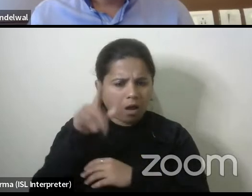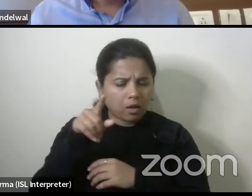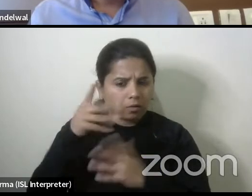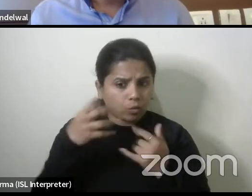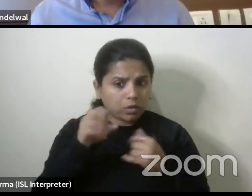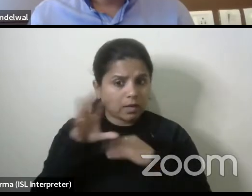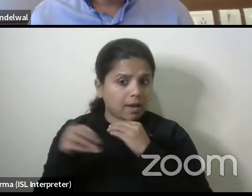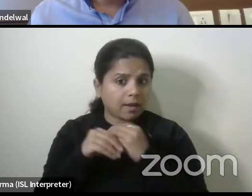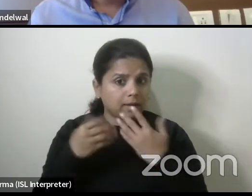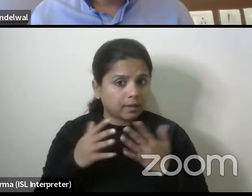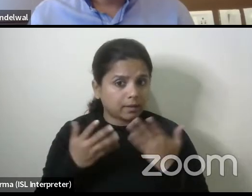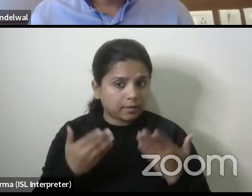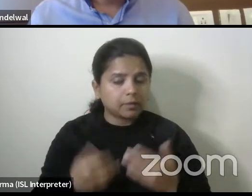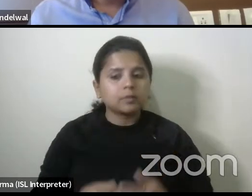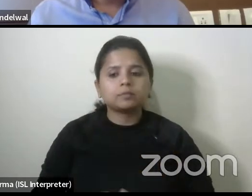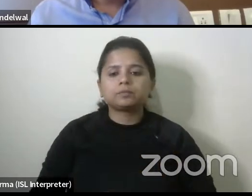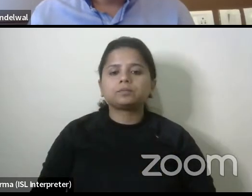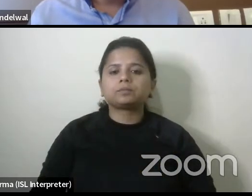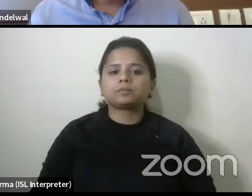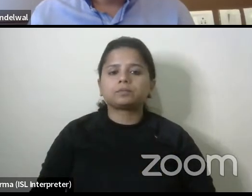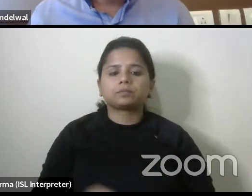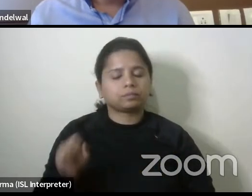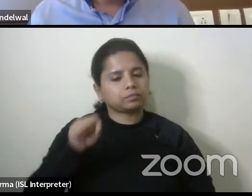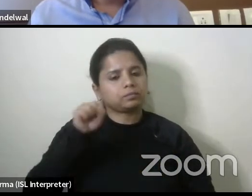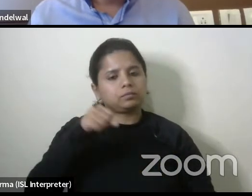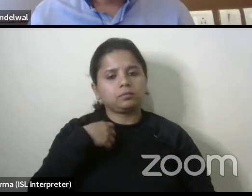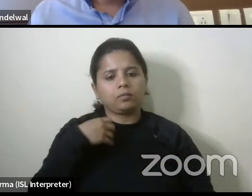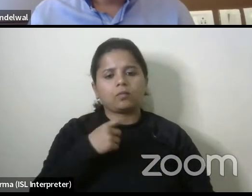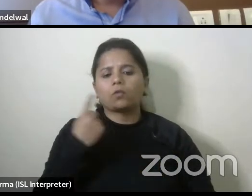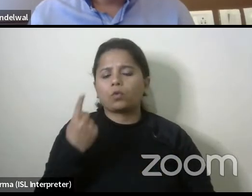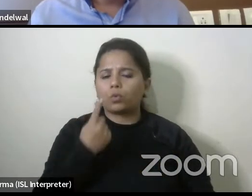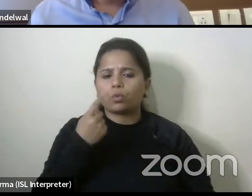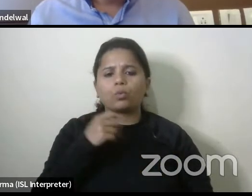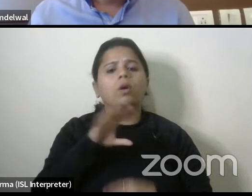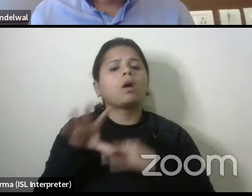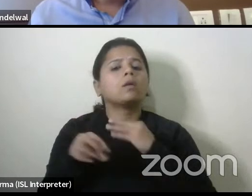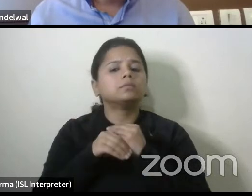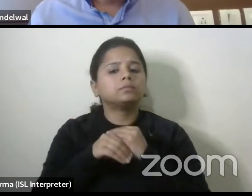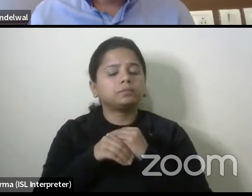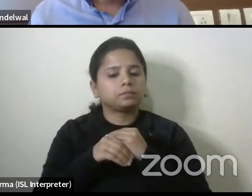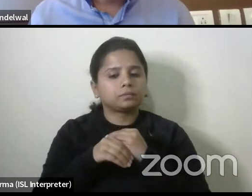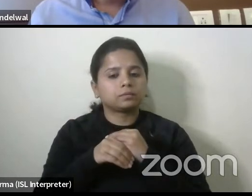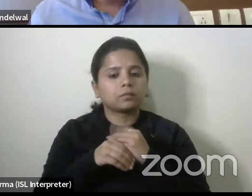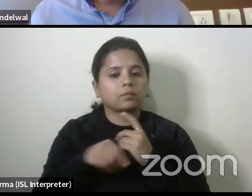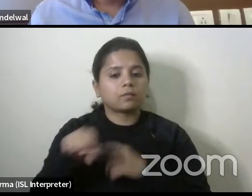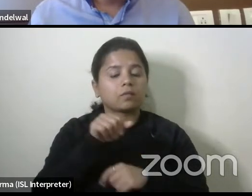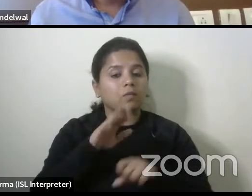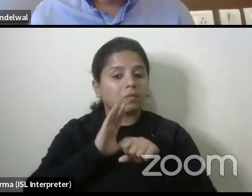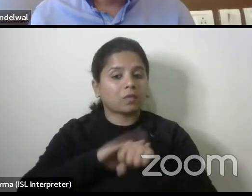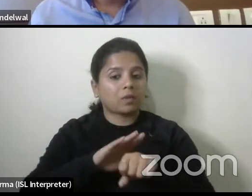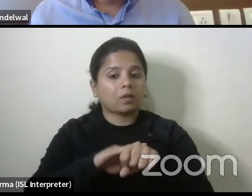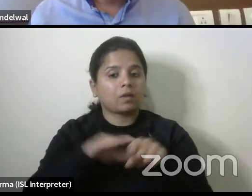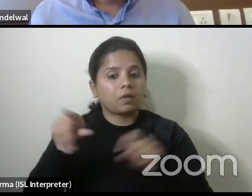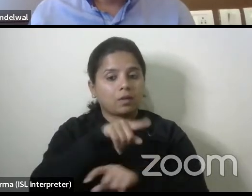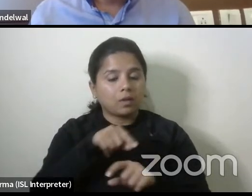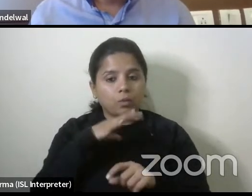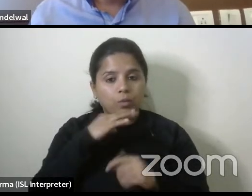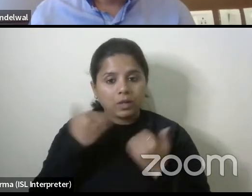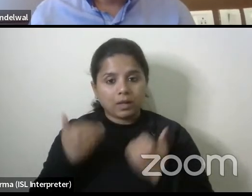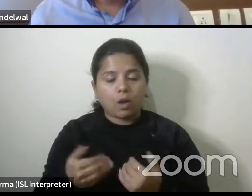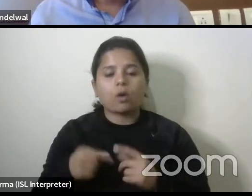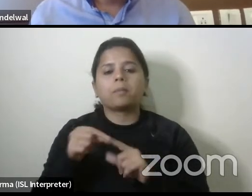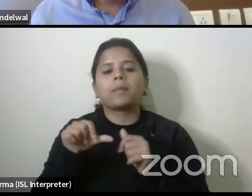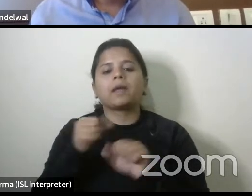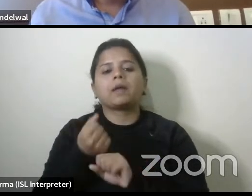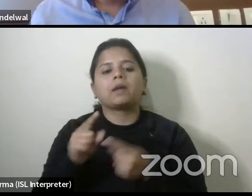um yeah sophia i just want to add uh from the experience of working on the beach pathway and